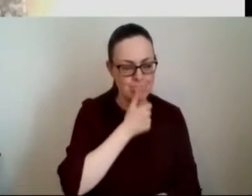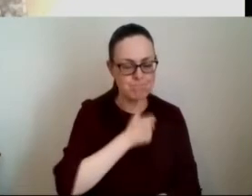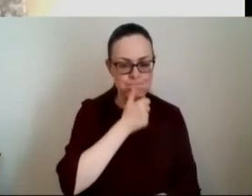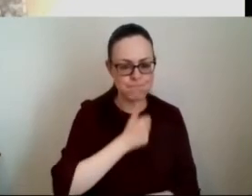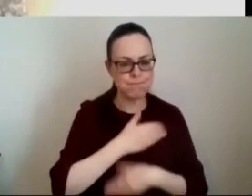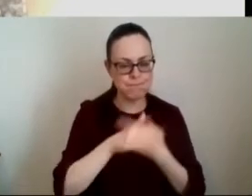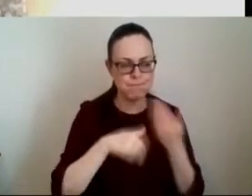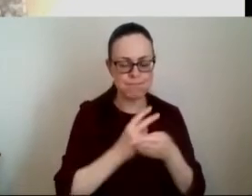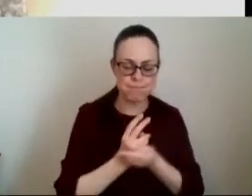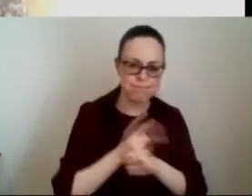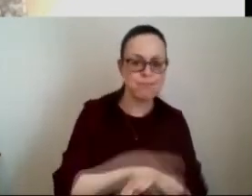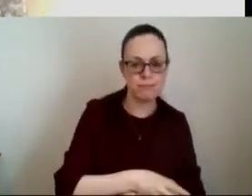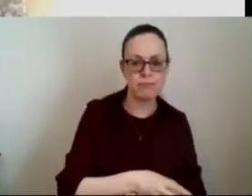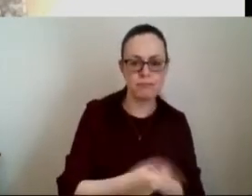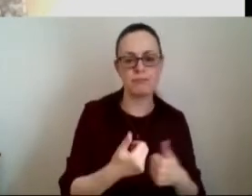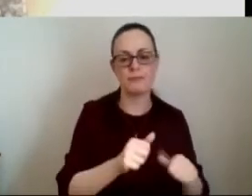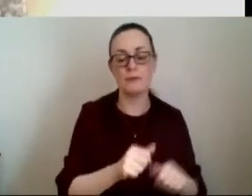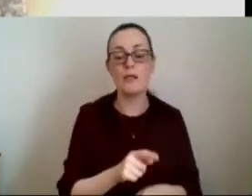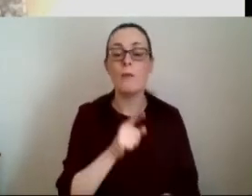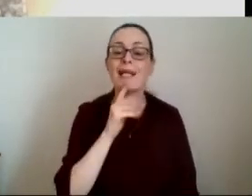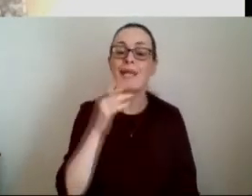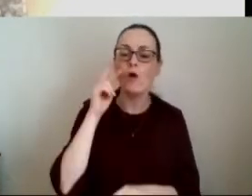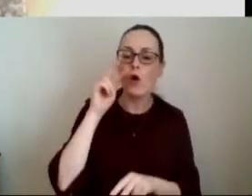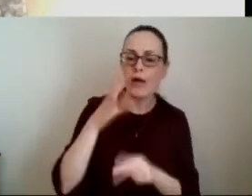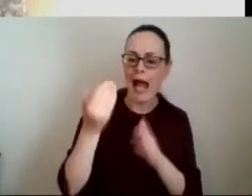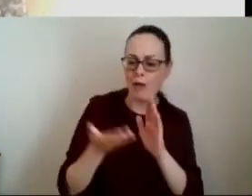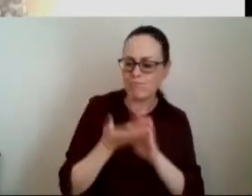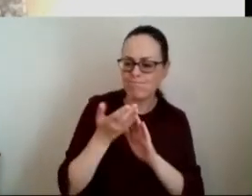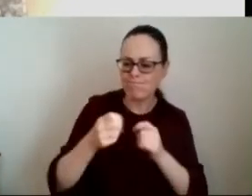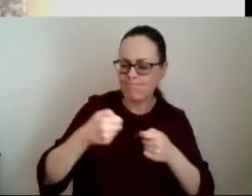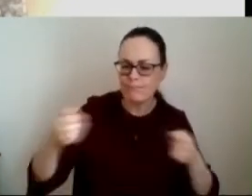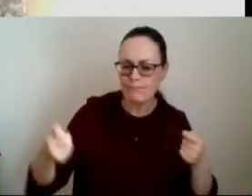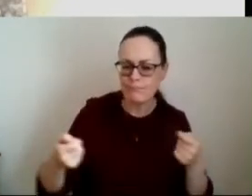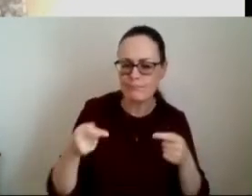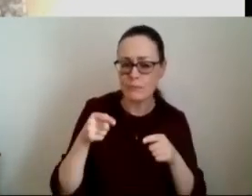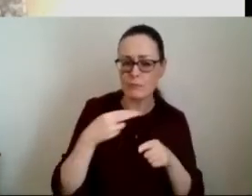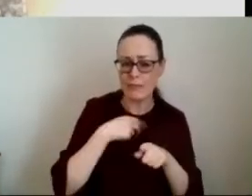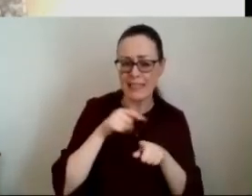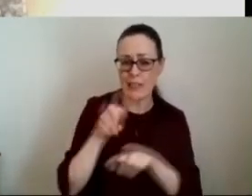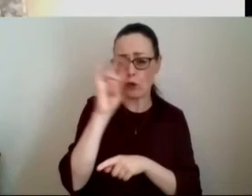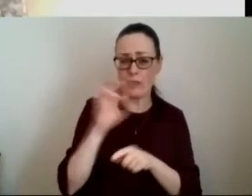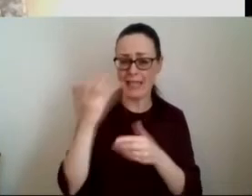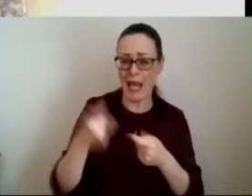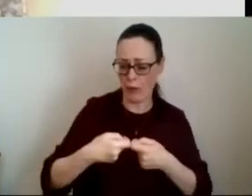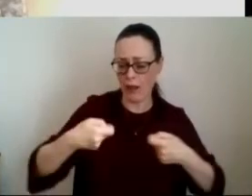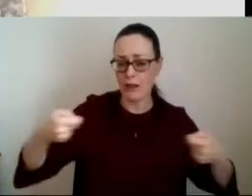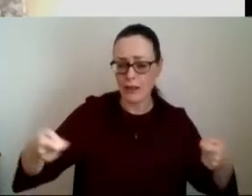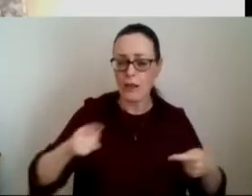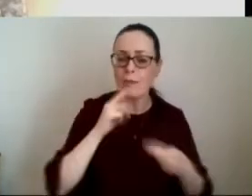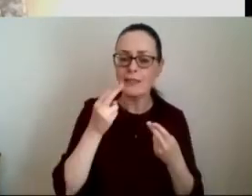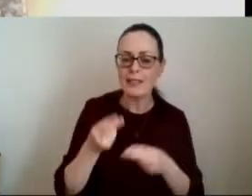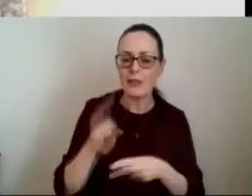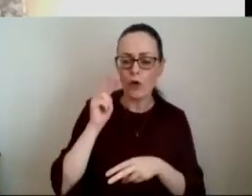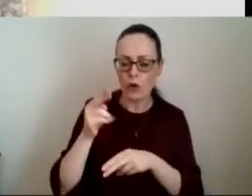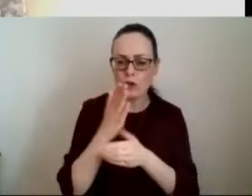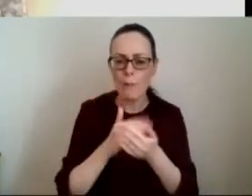solutions work if you look at then how you could build that out which i think is the central theme of the question clearly the areas you've got to look at there is there's a